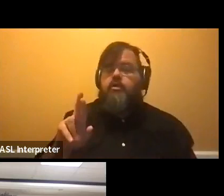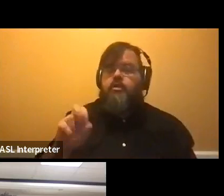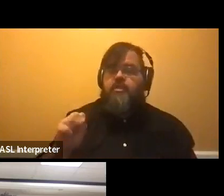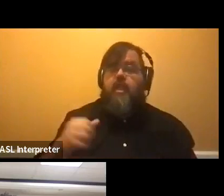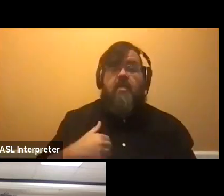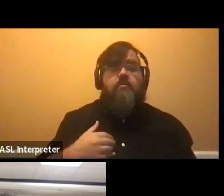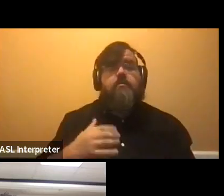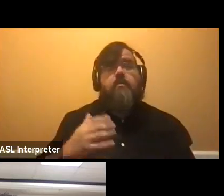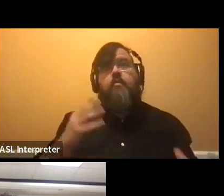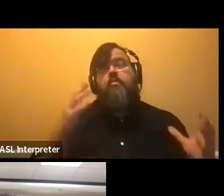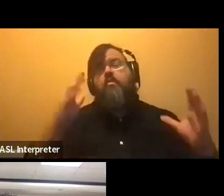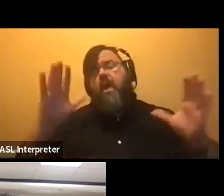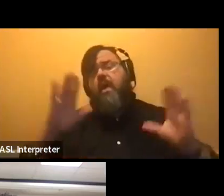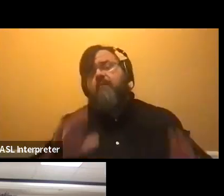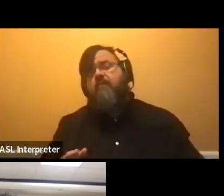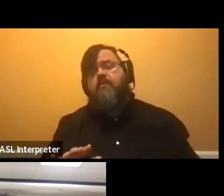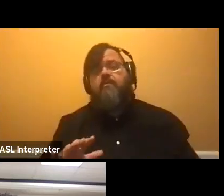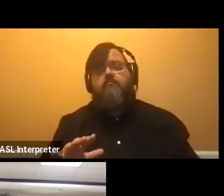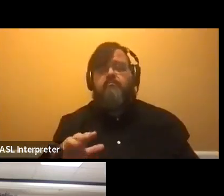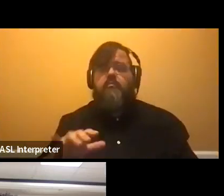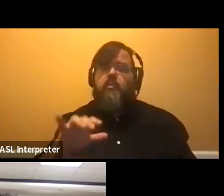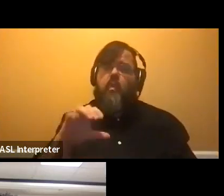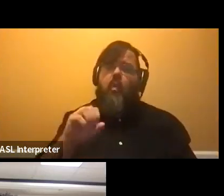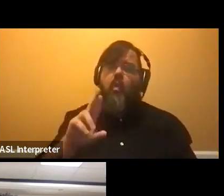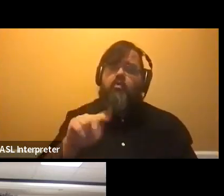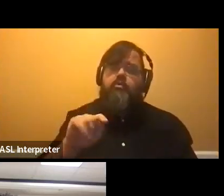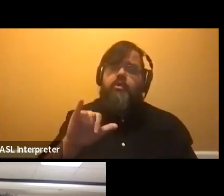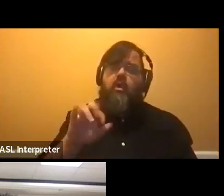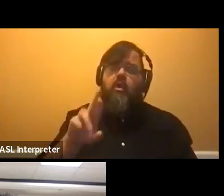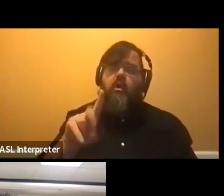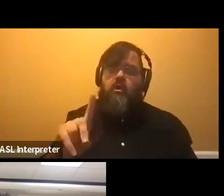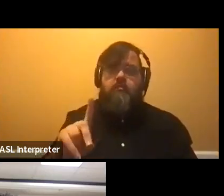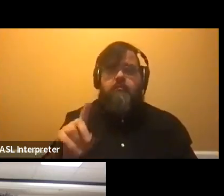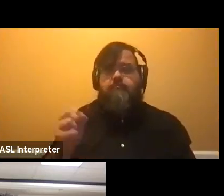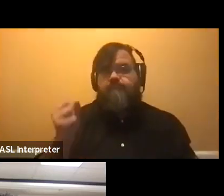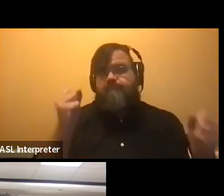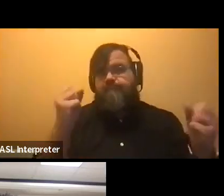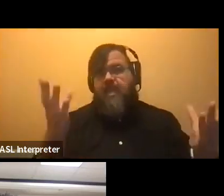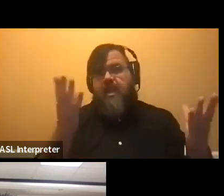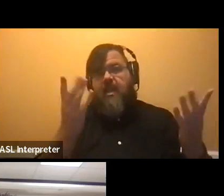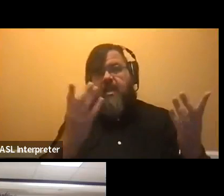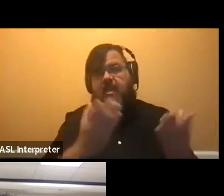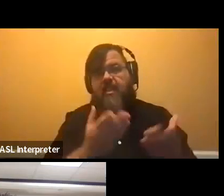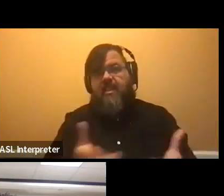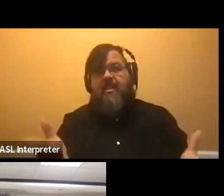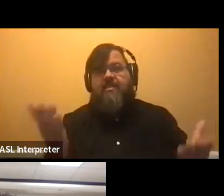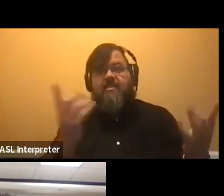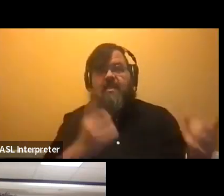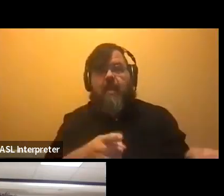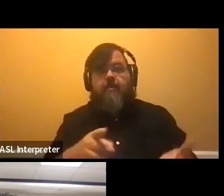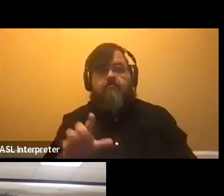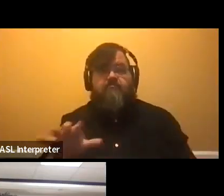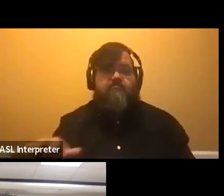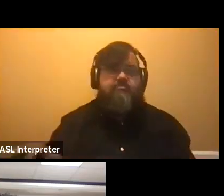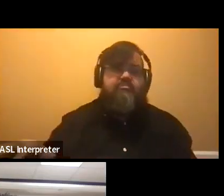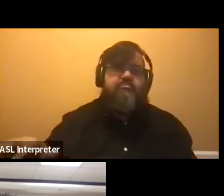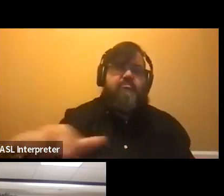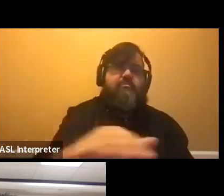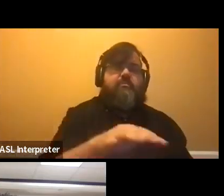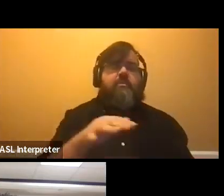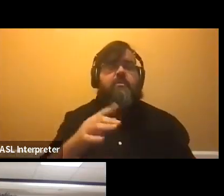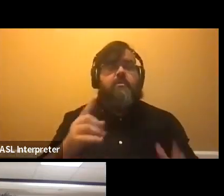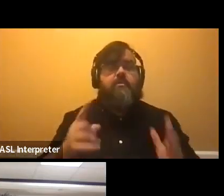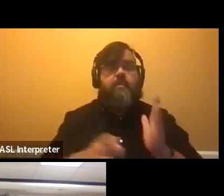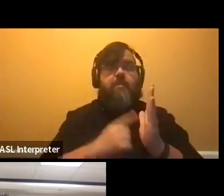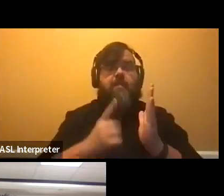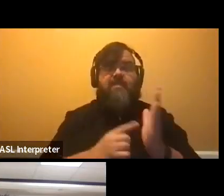of things, um, going on there as well. Um, sometimes people ask if they're in the honors